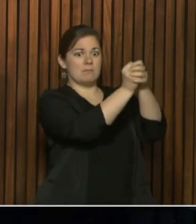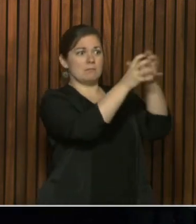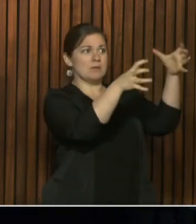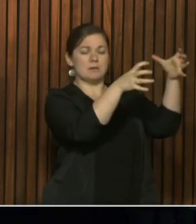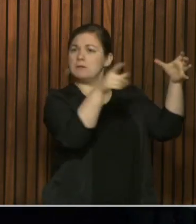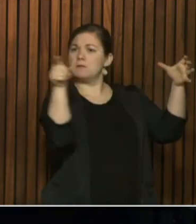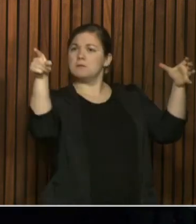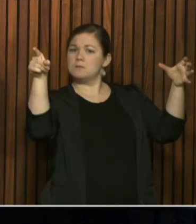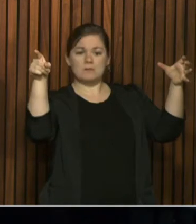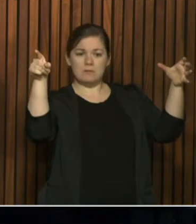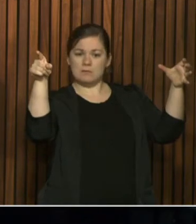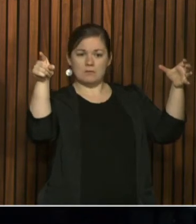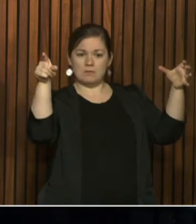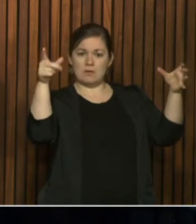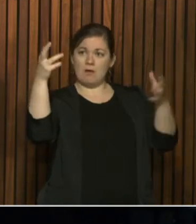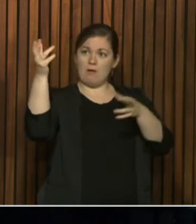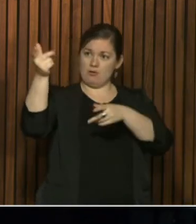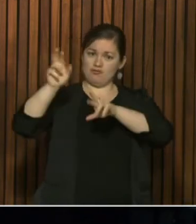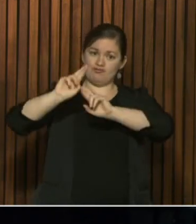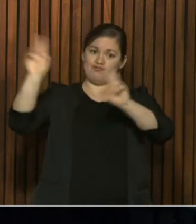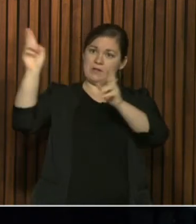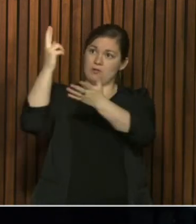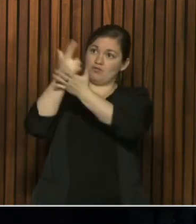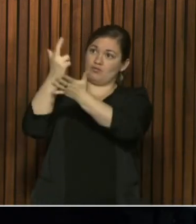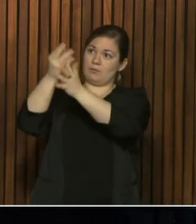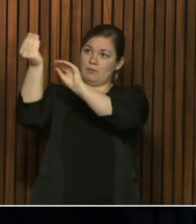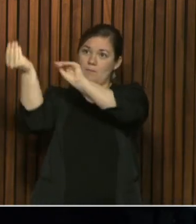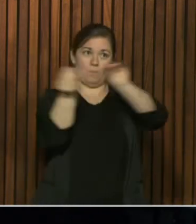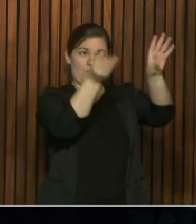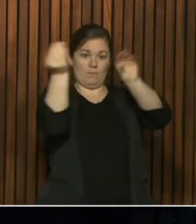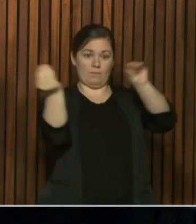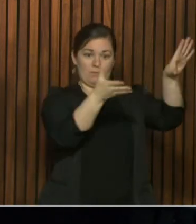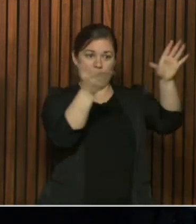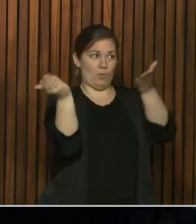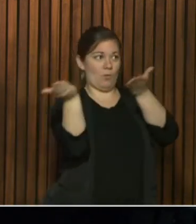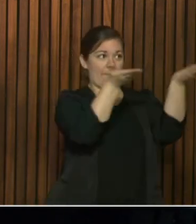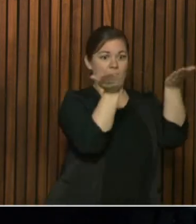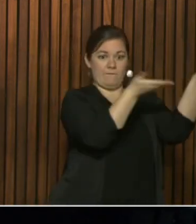in hours or, you know, or in two days, say?